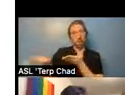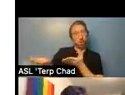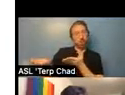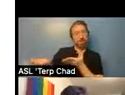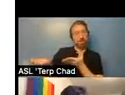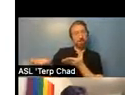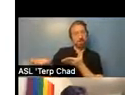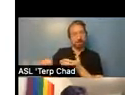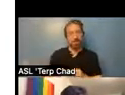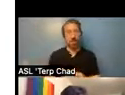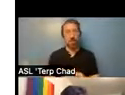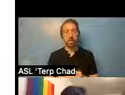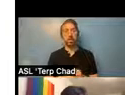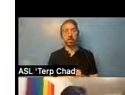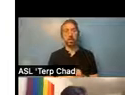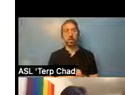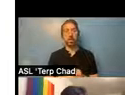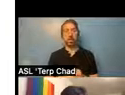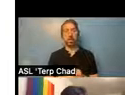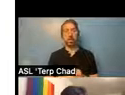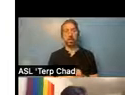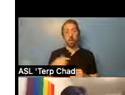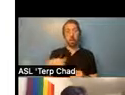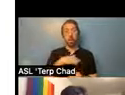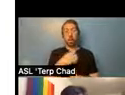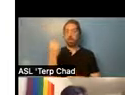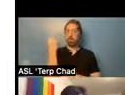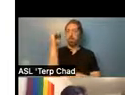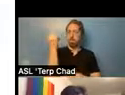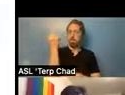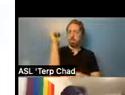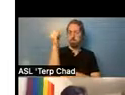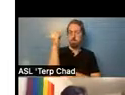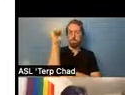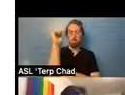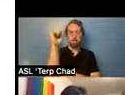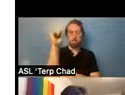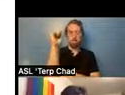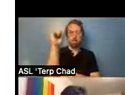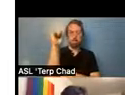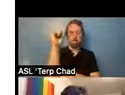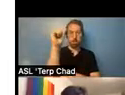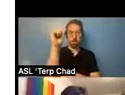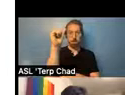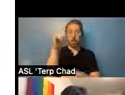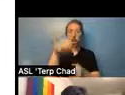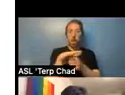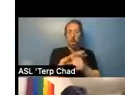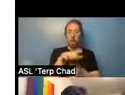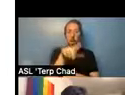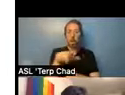we fought and, uh, fought, we did win, that was intro 2176 was, which is local law 15 and